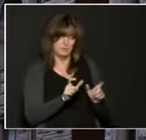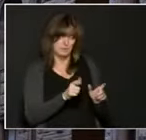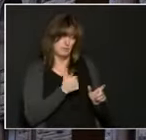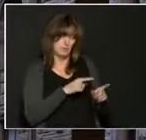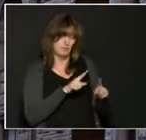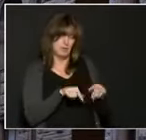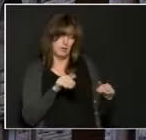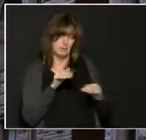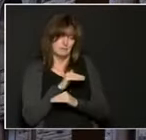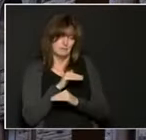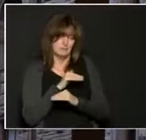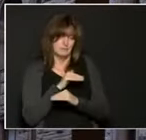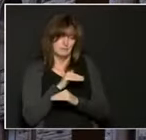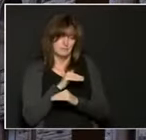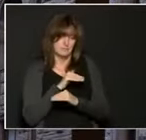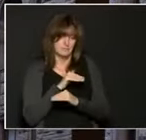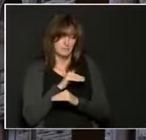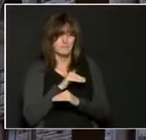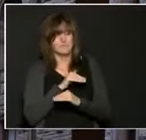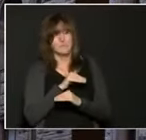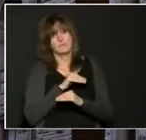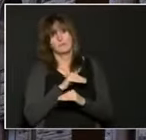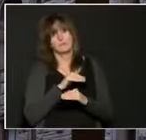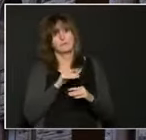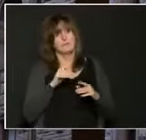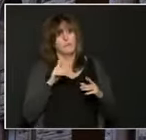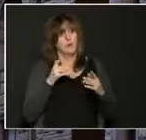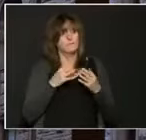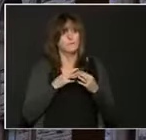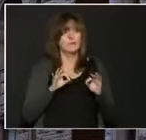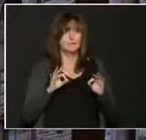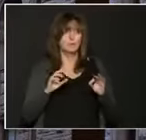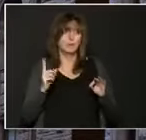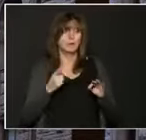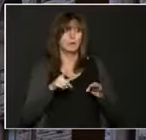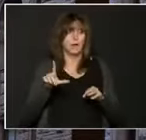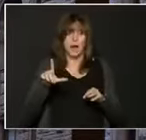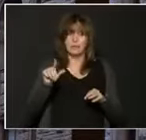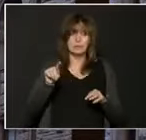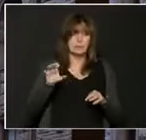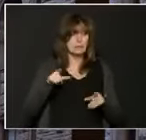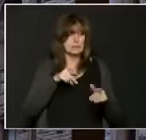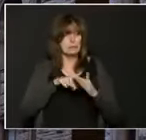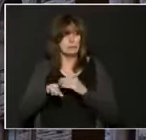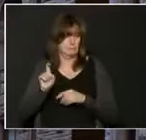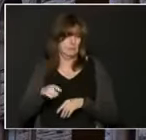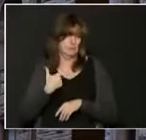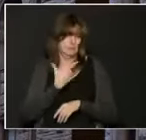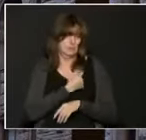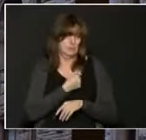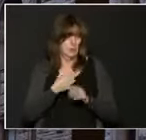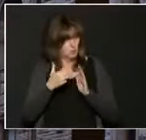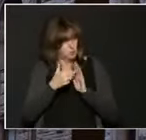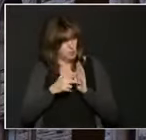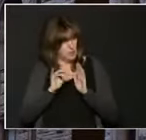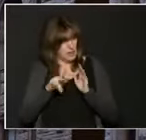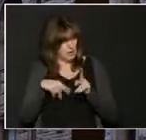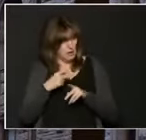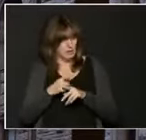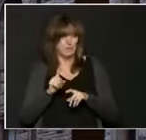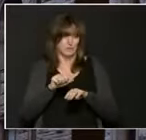freedom to move around in certain, like to access into long-term care facilities or the hospital, different things, without wearing other types of form of personal